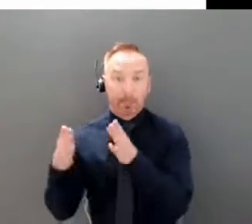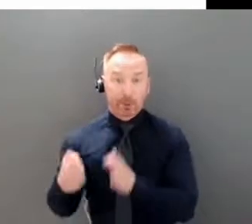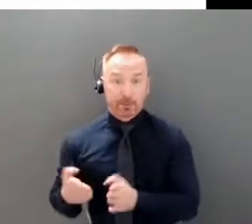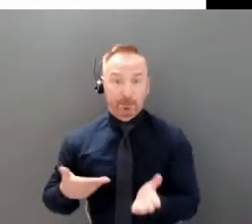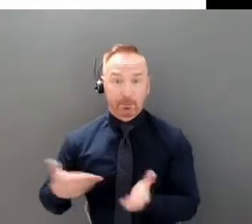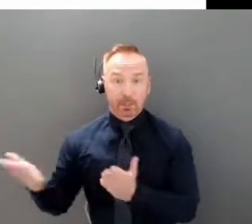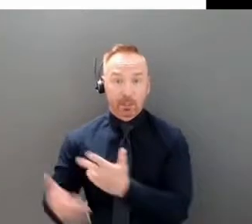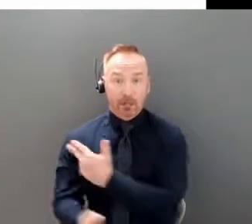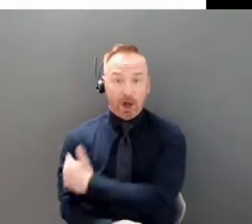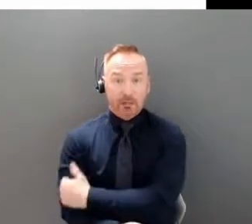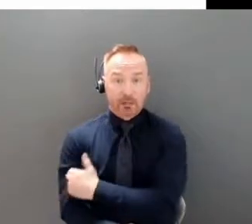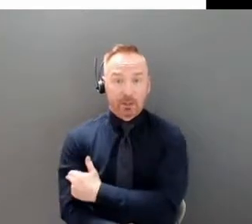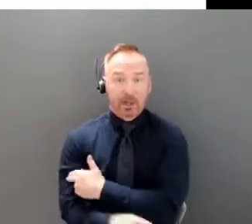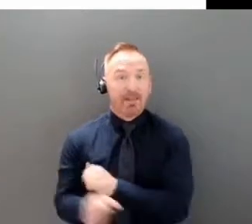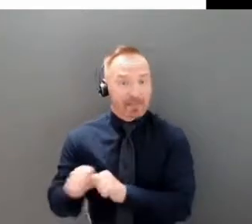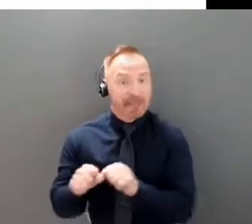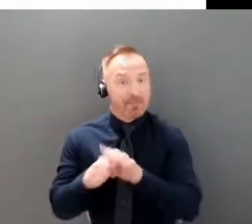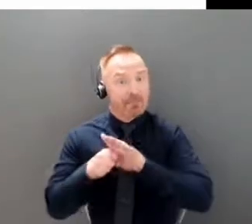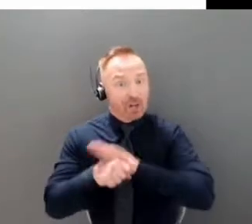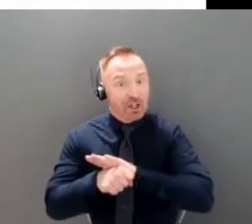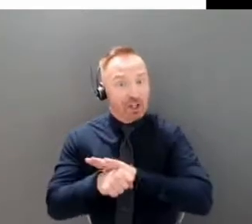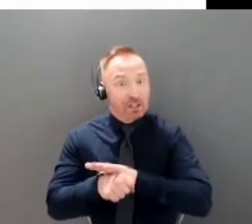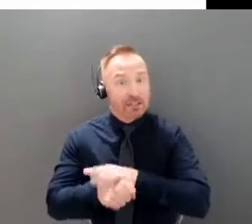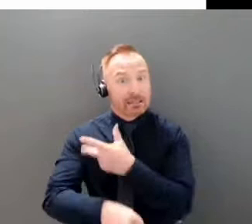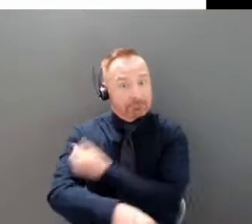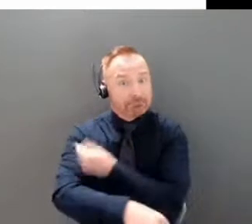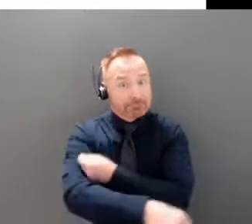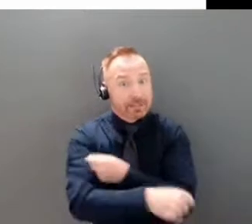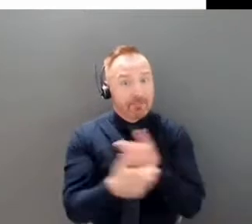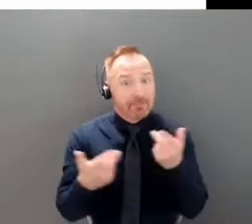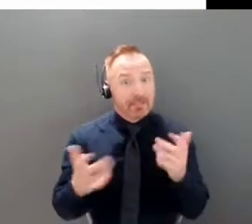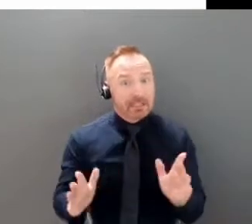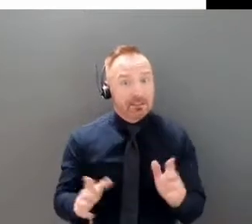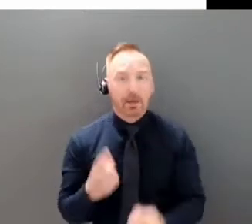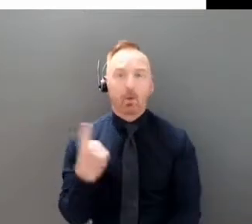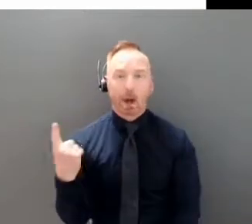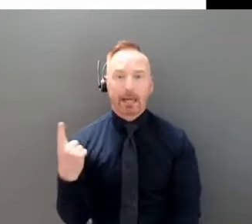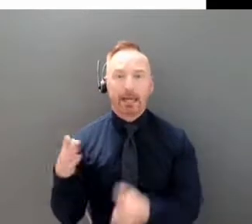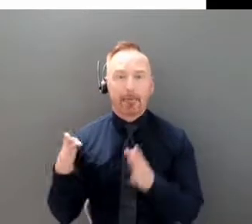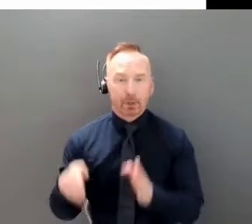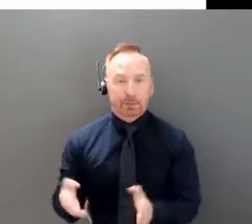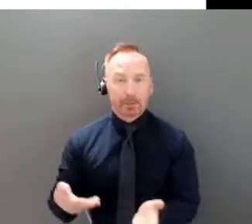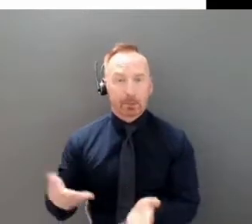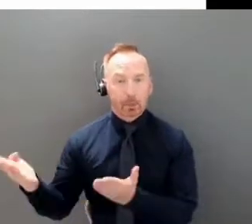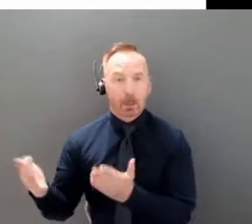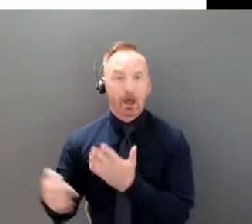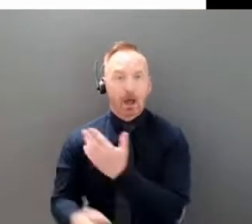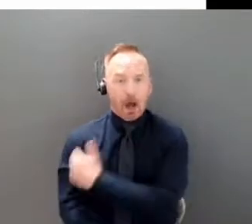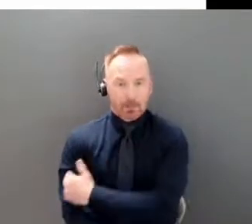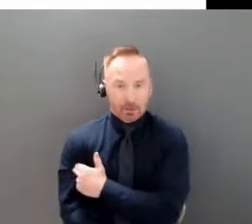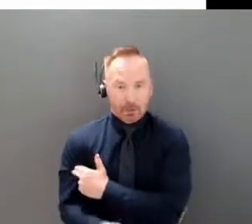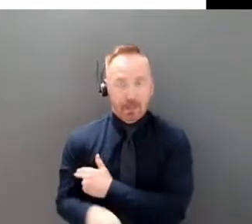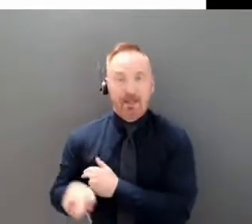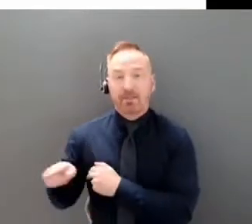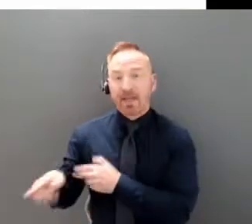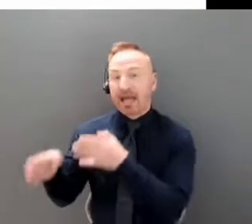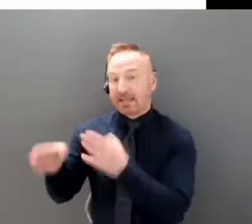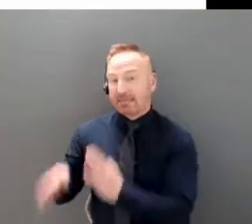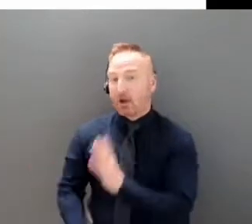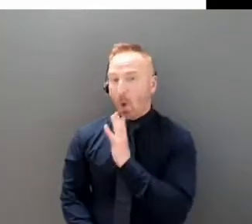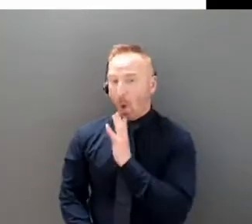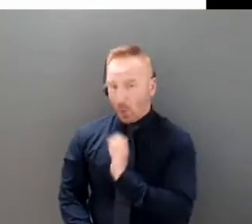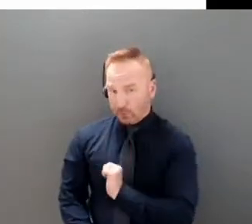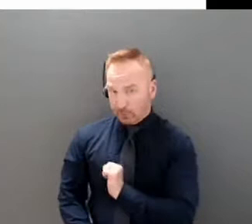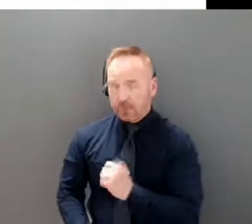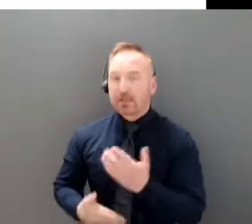fully vaccinated. That person is an older individual with some underlying conditions and is actually doing well.